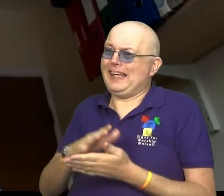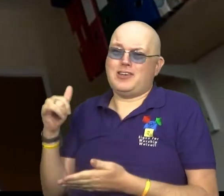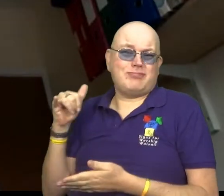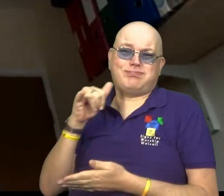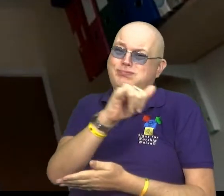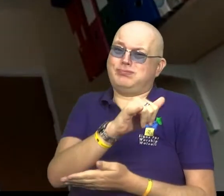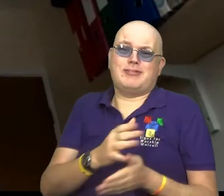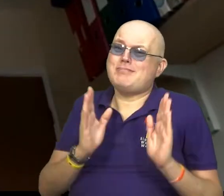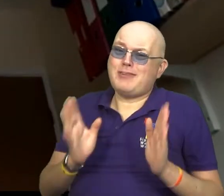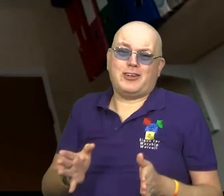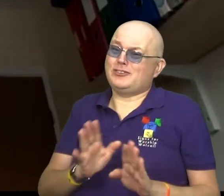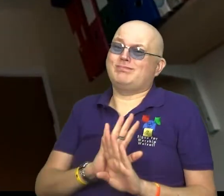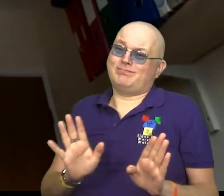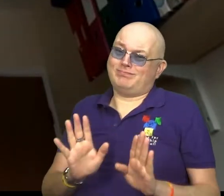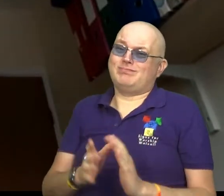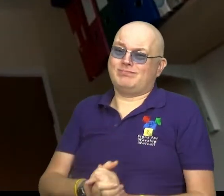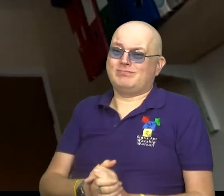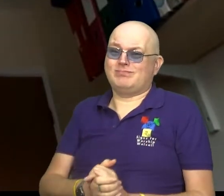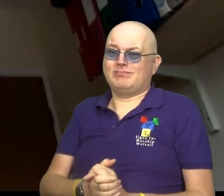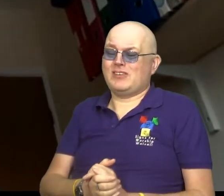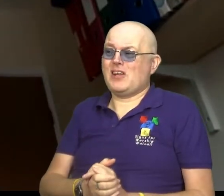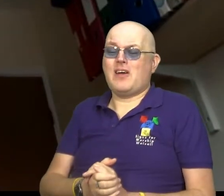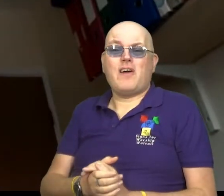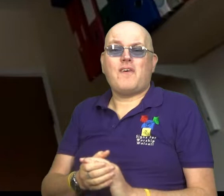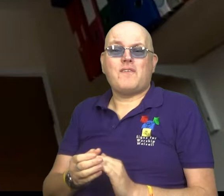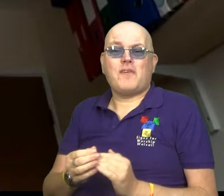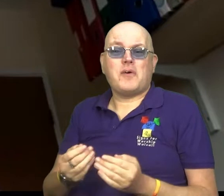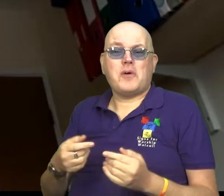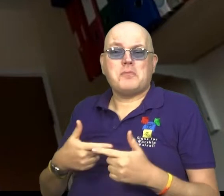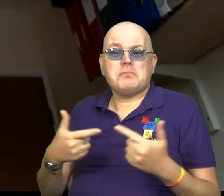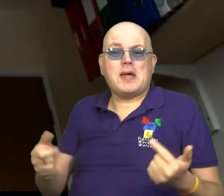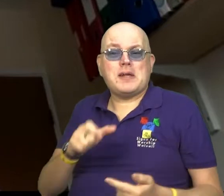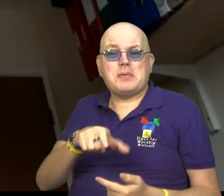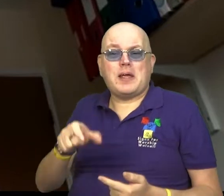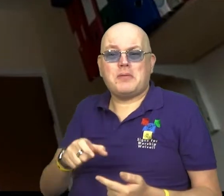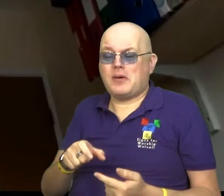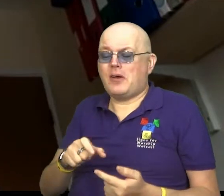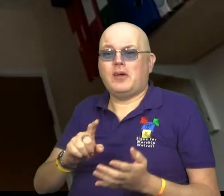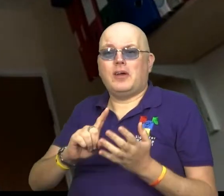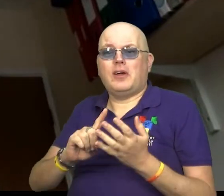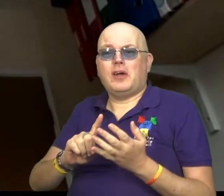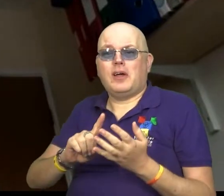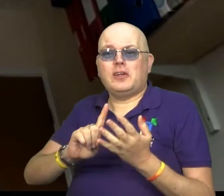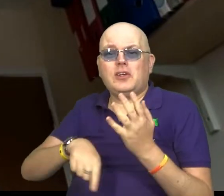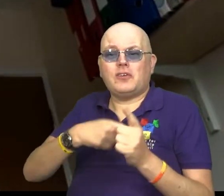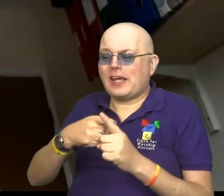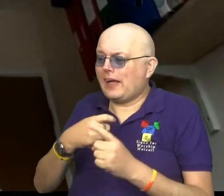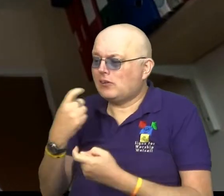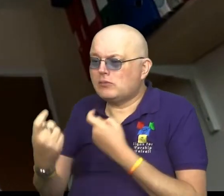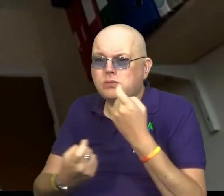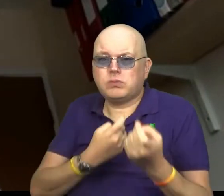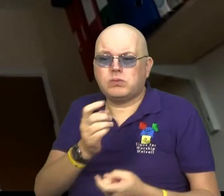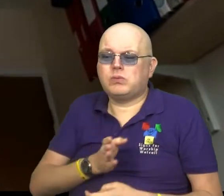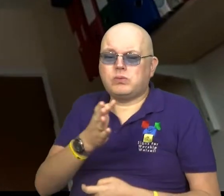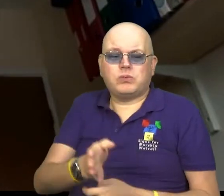flights to somewhere hot and sandy. For many people, exploring parts of their own